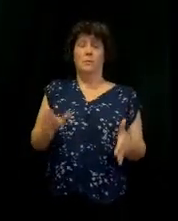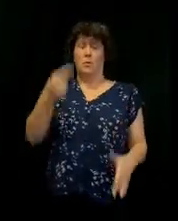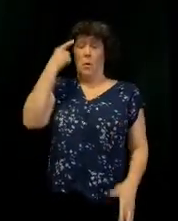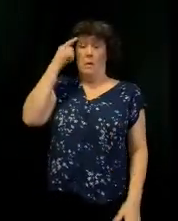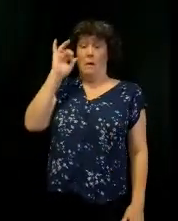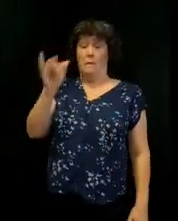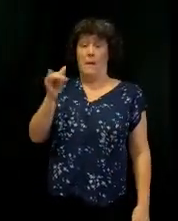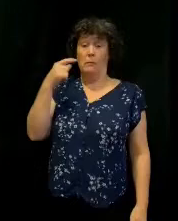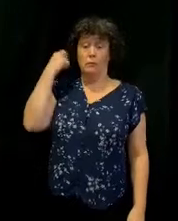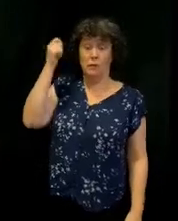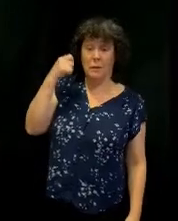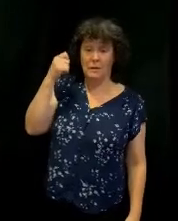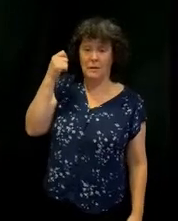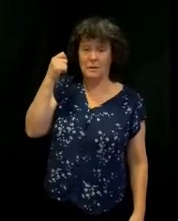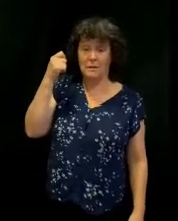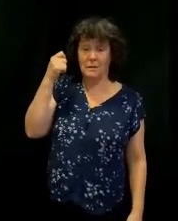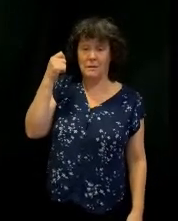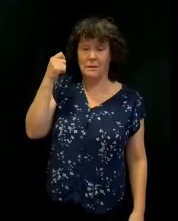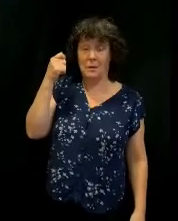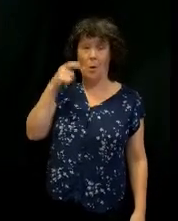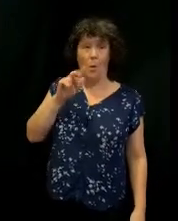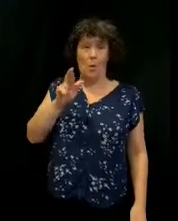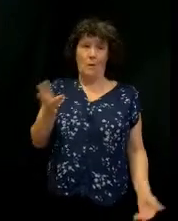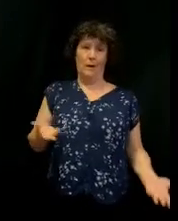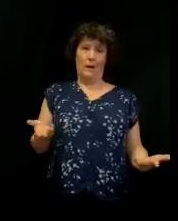crazy? Or you thought this stuff in here was crazy?